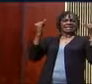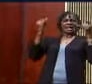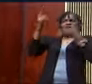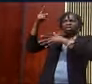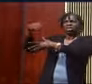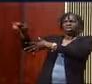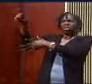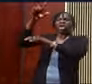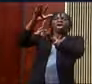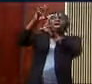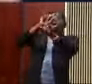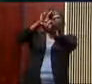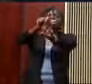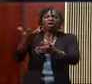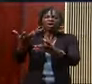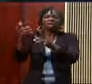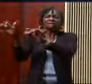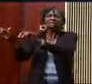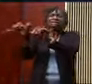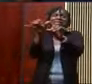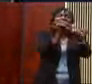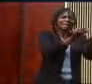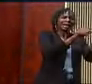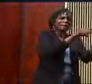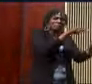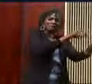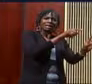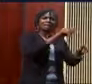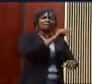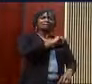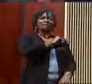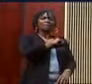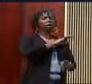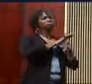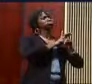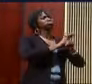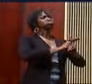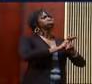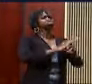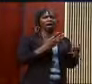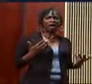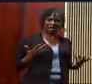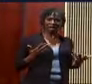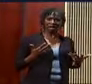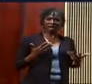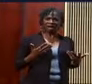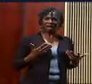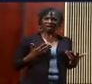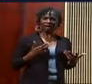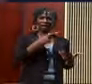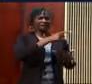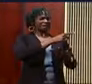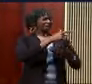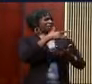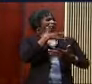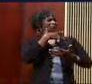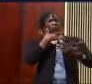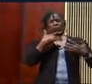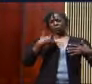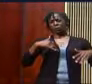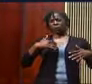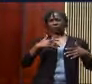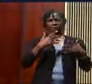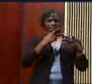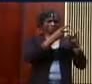process. Nehemiah is already stressed. He's got to deal with the psychic attacks of having